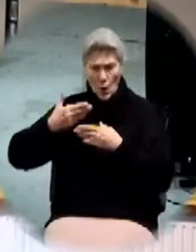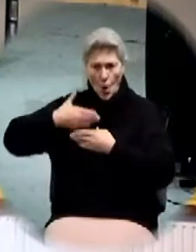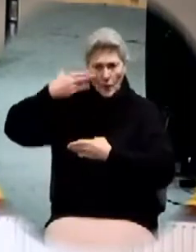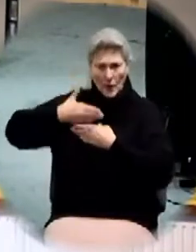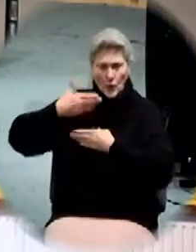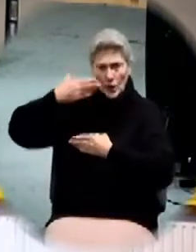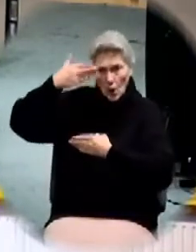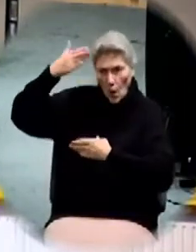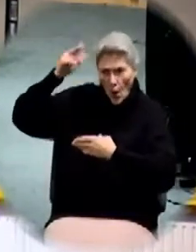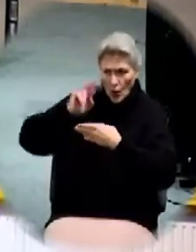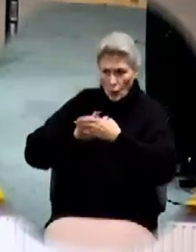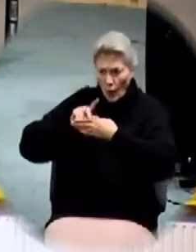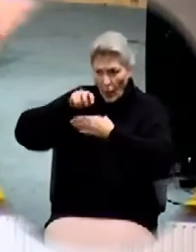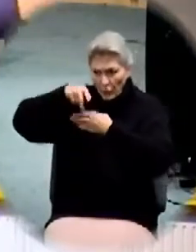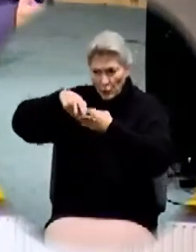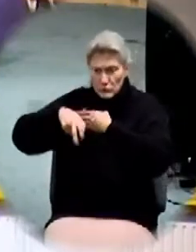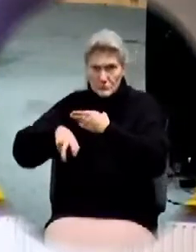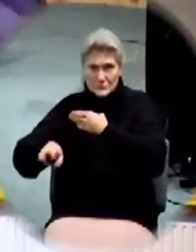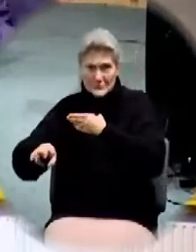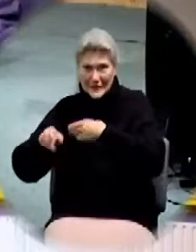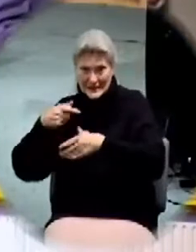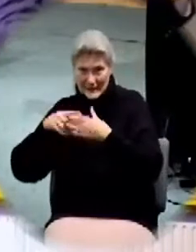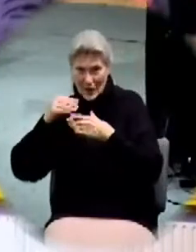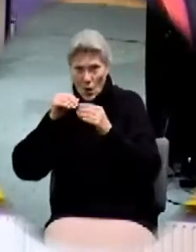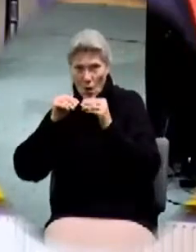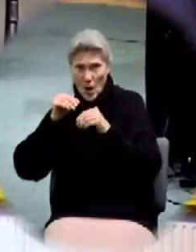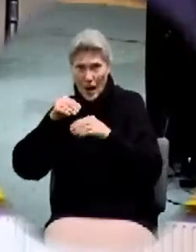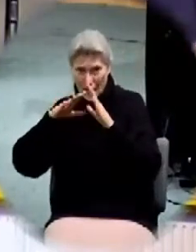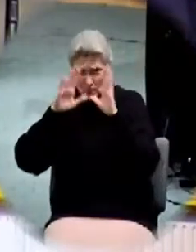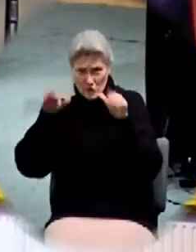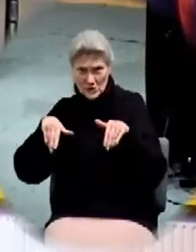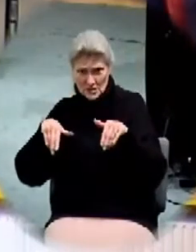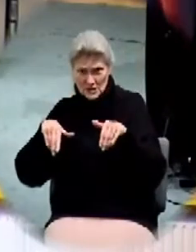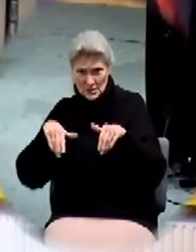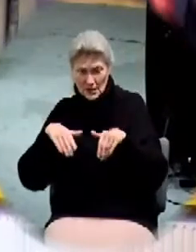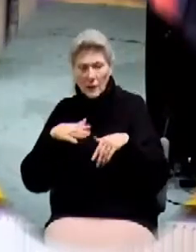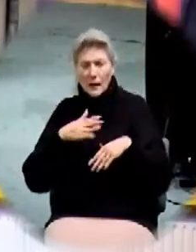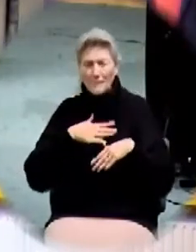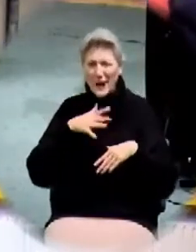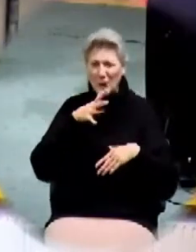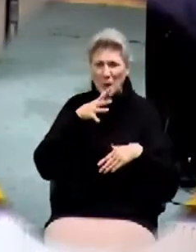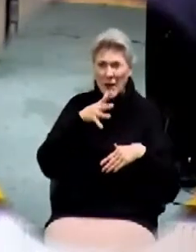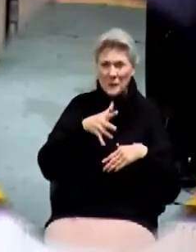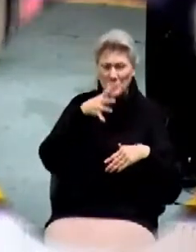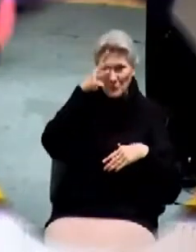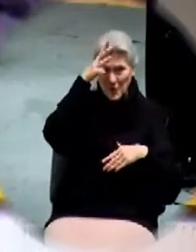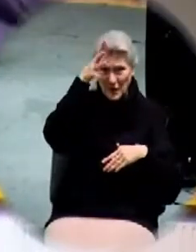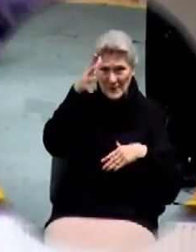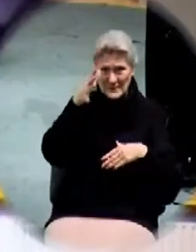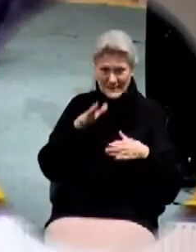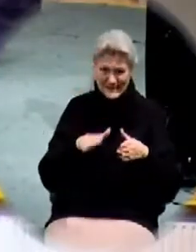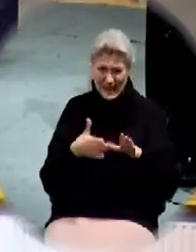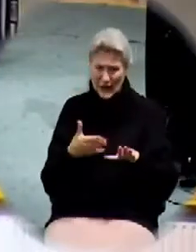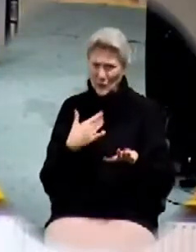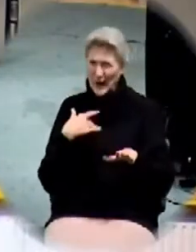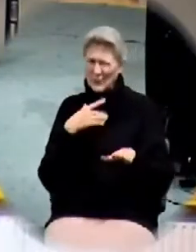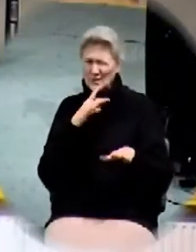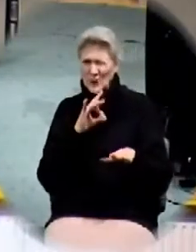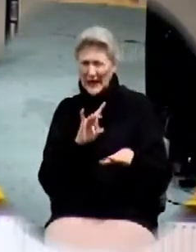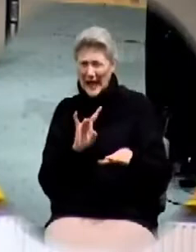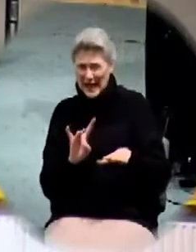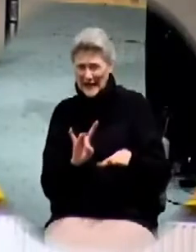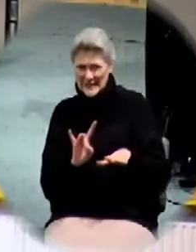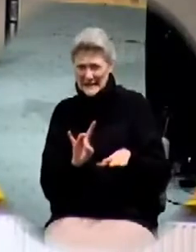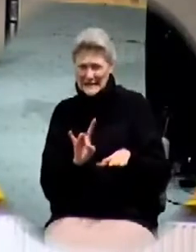well my grandparents passed away when I was five I remember them I don't really know them but apparently my grandmother had a propensity for rearranging